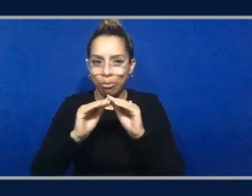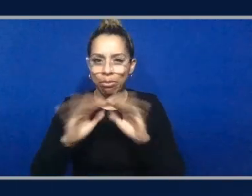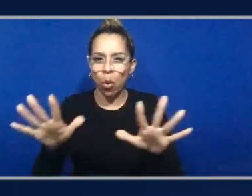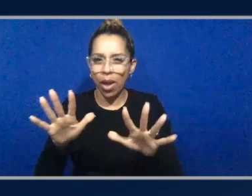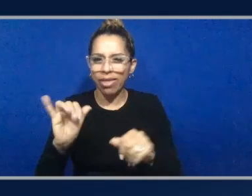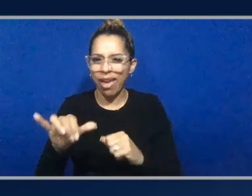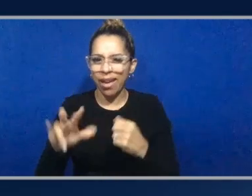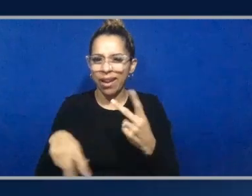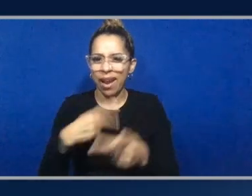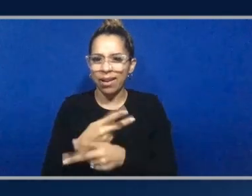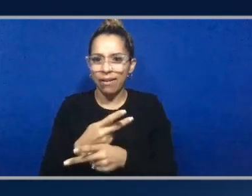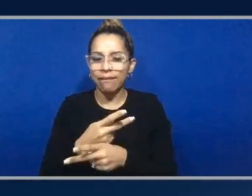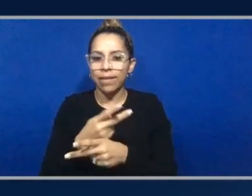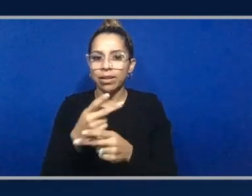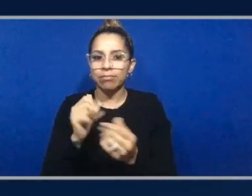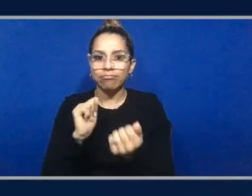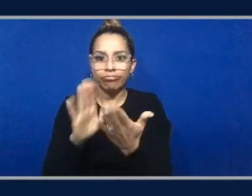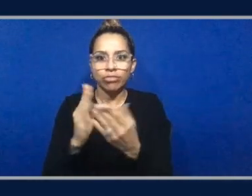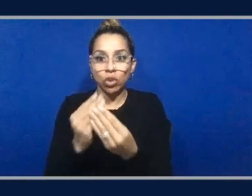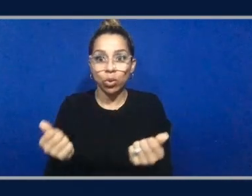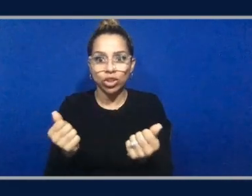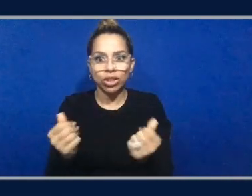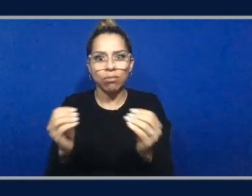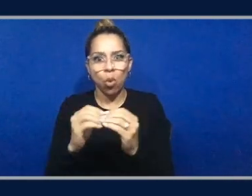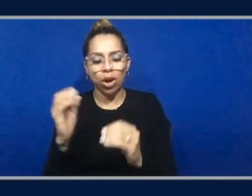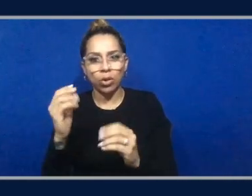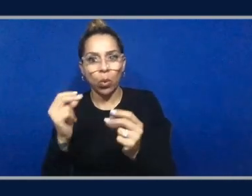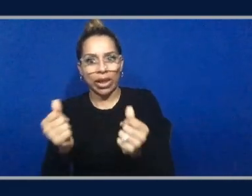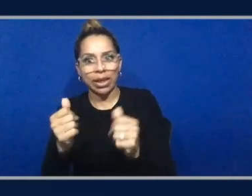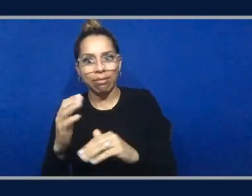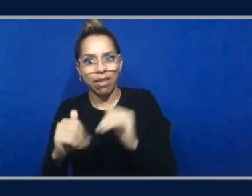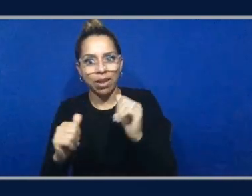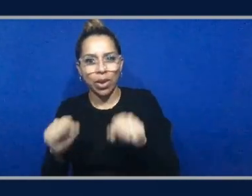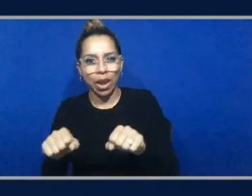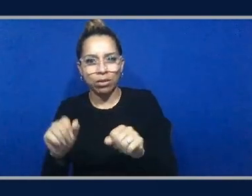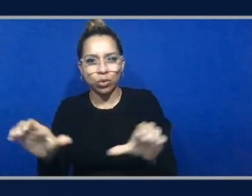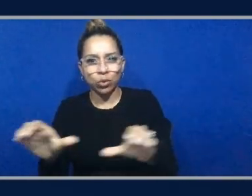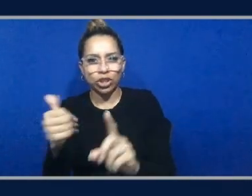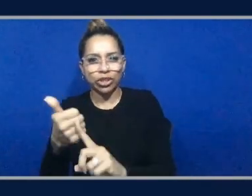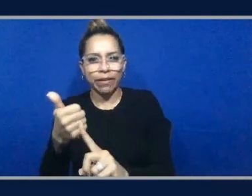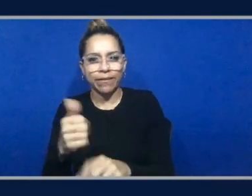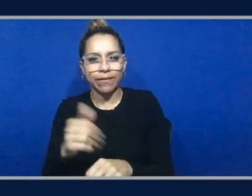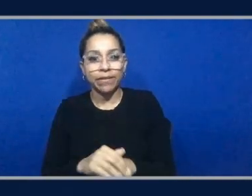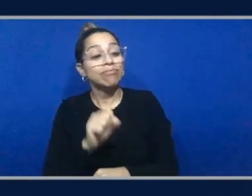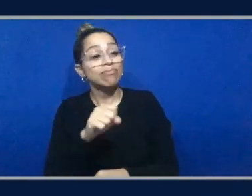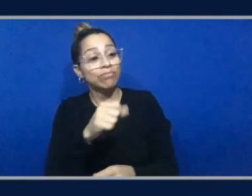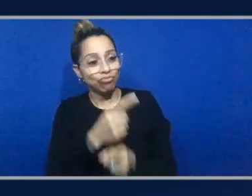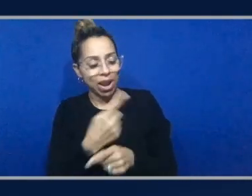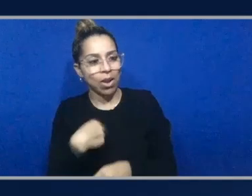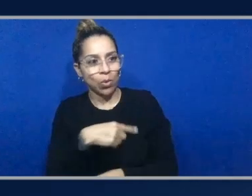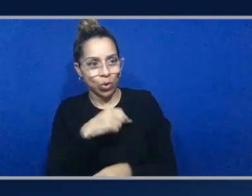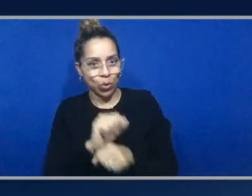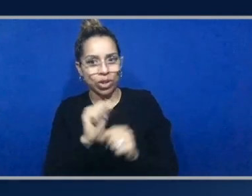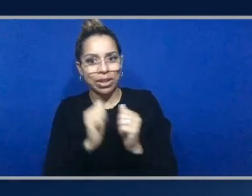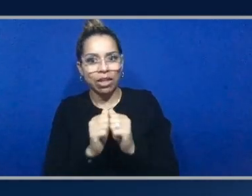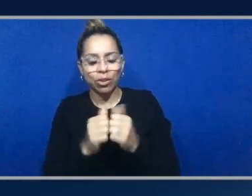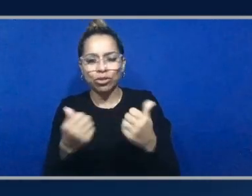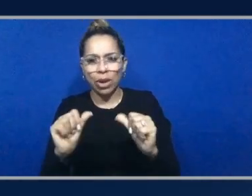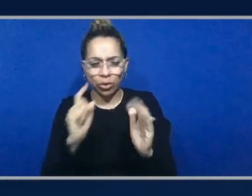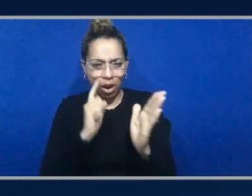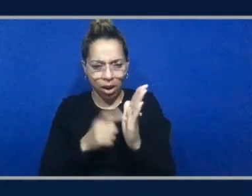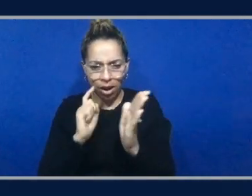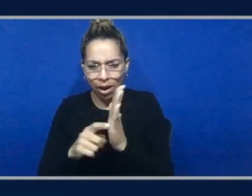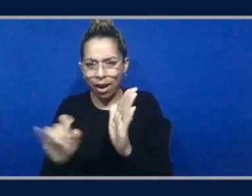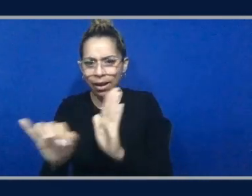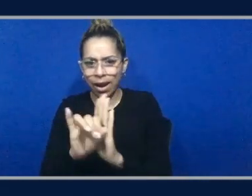yourself. Yeah, I'd say so. I mean, the bulk of a lot of what we spend a lot of time working together is identifying those use cases and